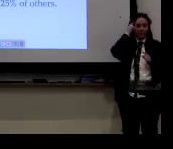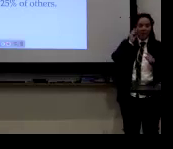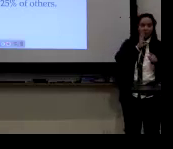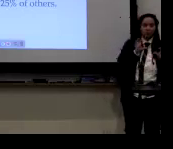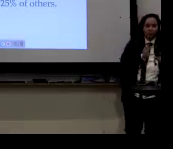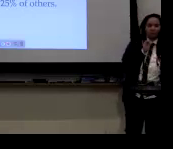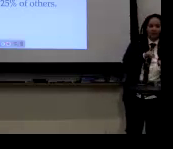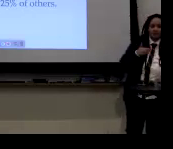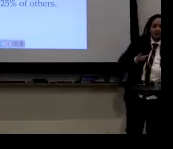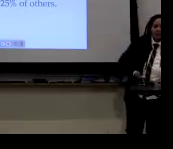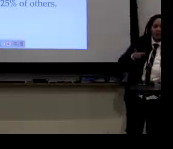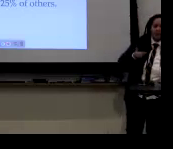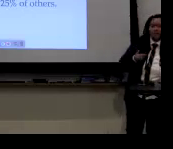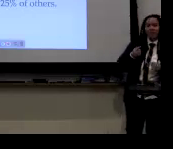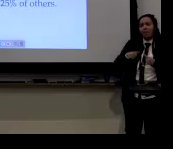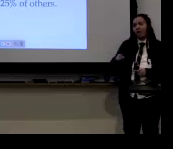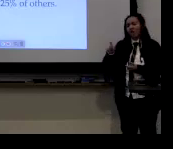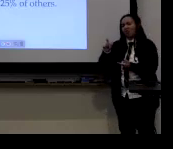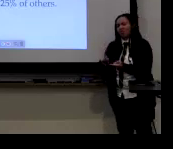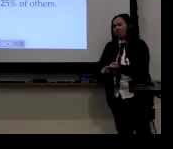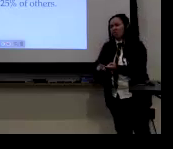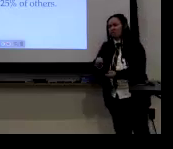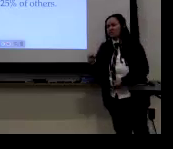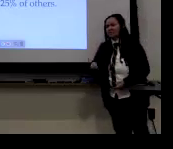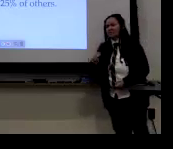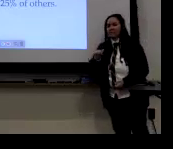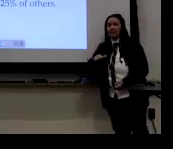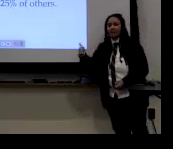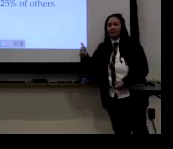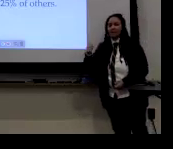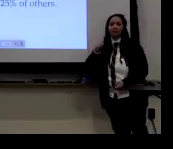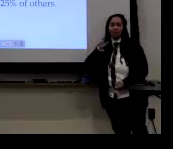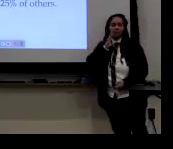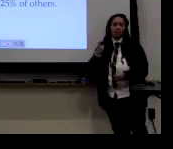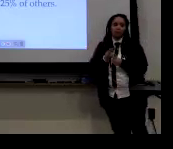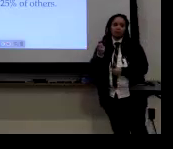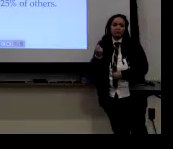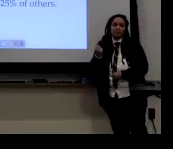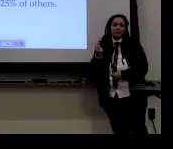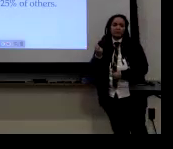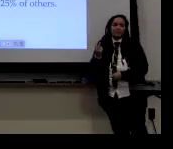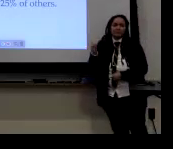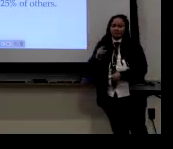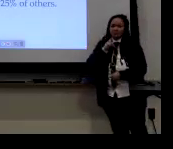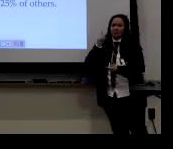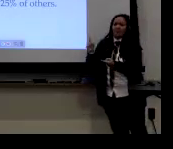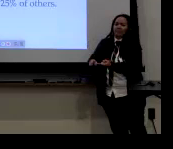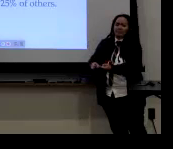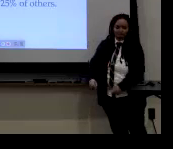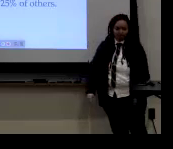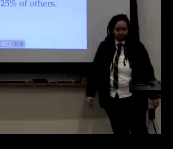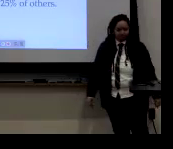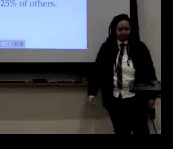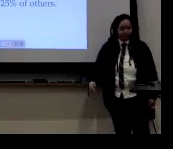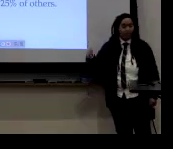31%. Um, um, in the black group signed, am, and then, then 12% were the other racial